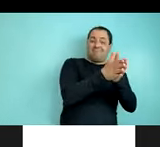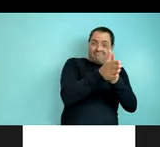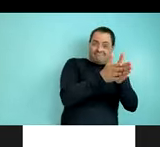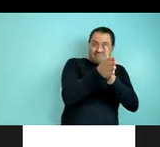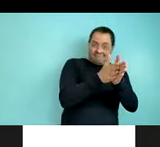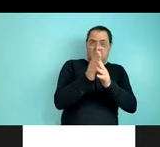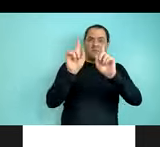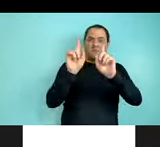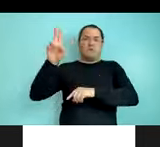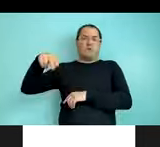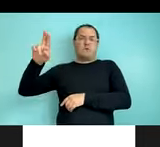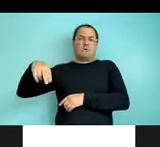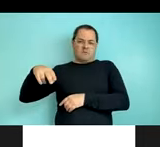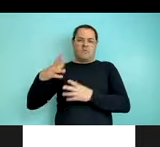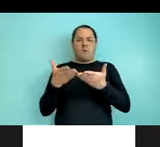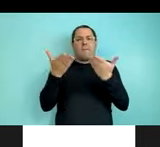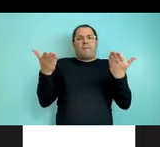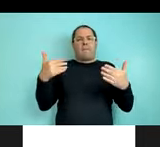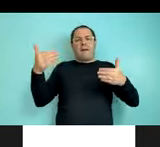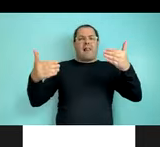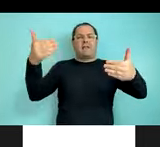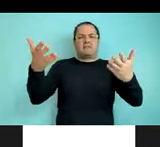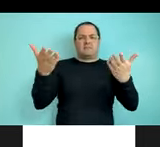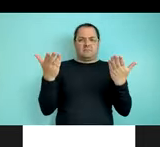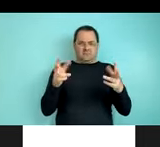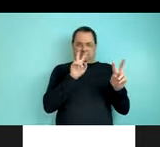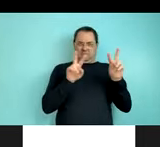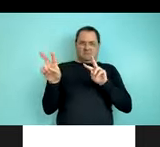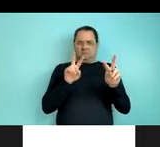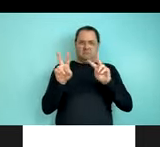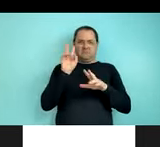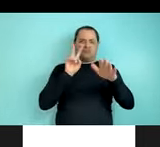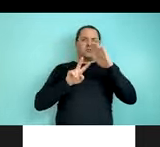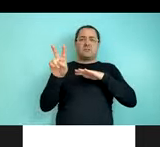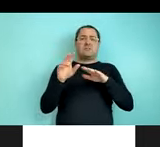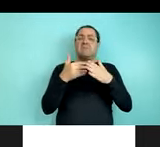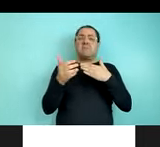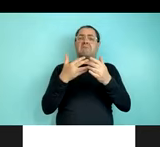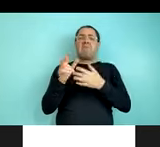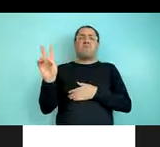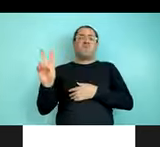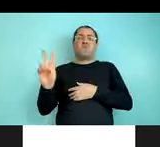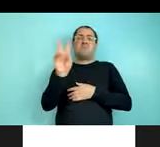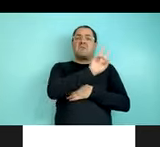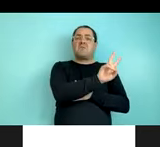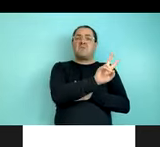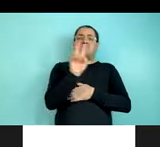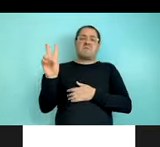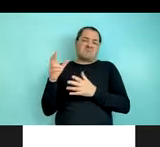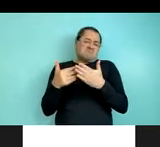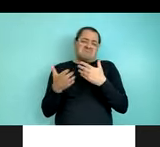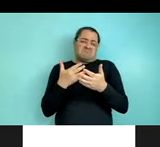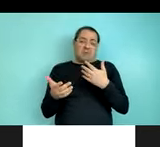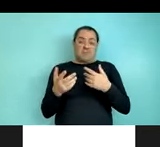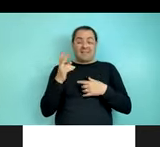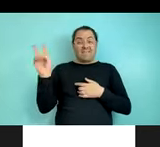for counterbalancing purposes because our predictions in this study did not rely on the position of the verb at all. And as you'll see, we actually don't get